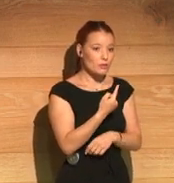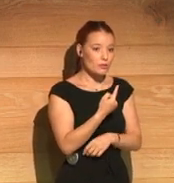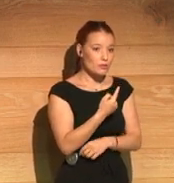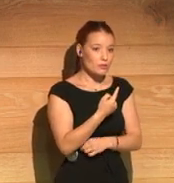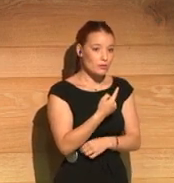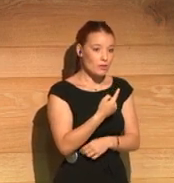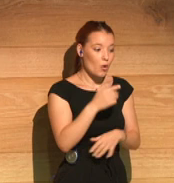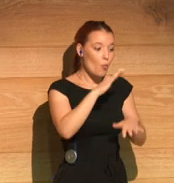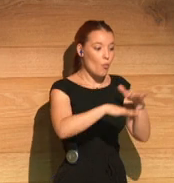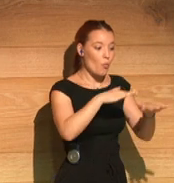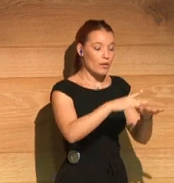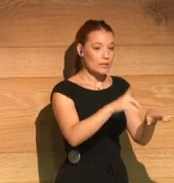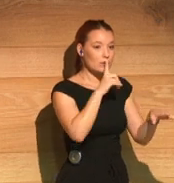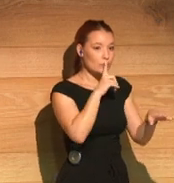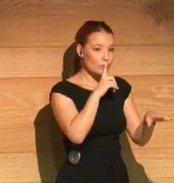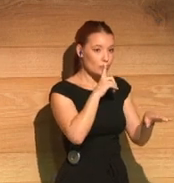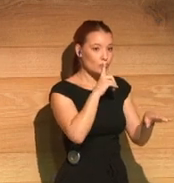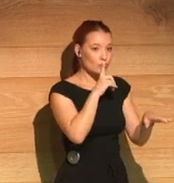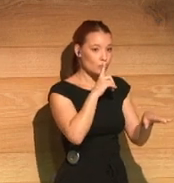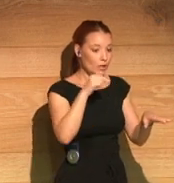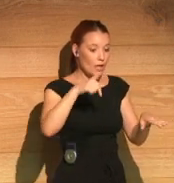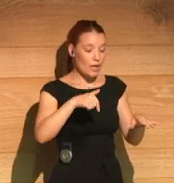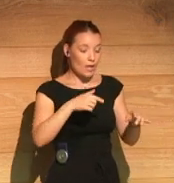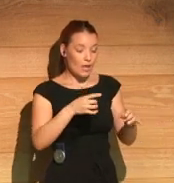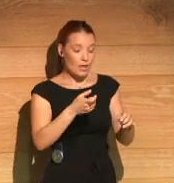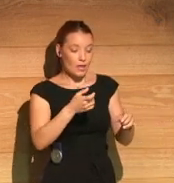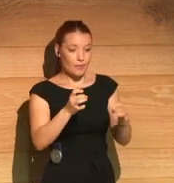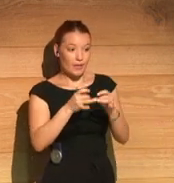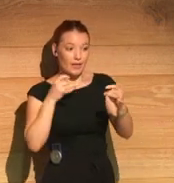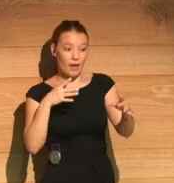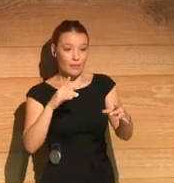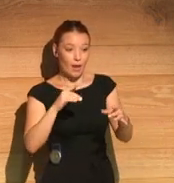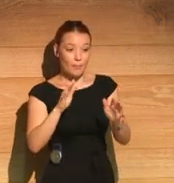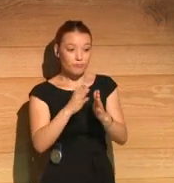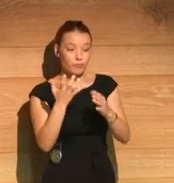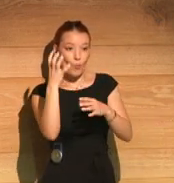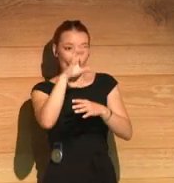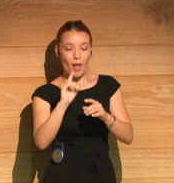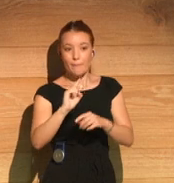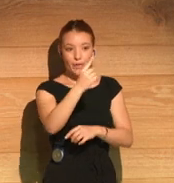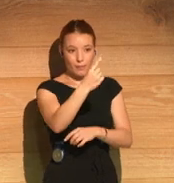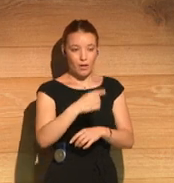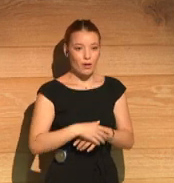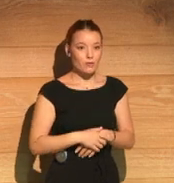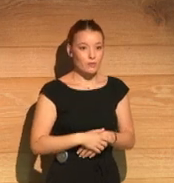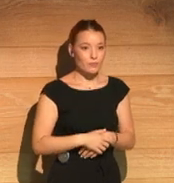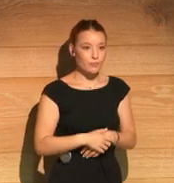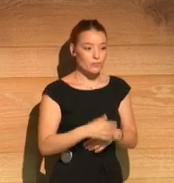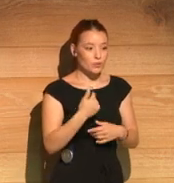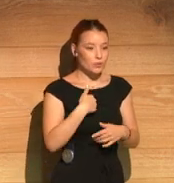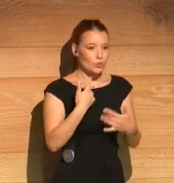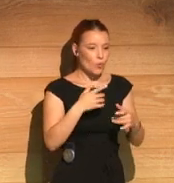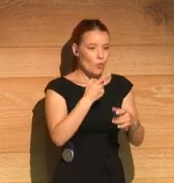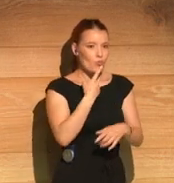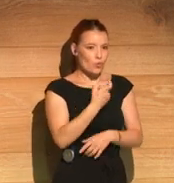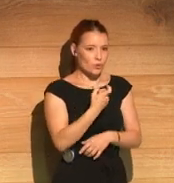Ireland. And, you know, it had taken me so long to get to a place where I felt I could write about Ireland, that by